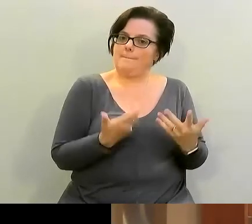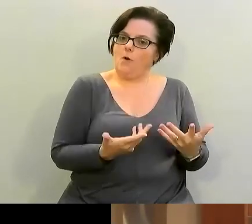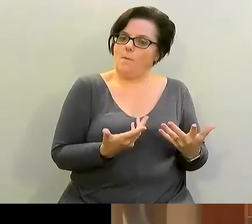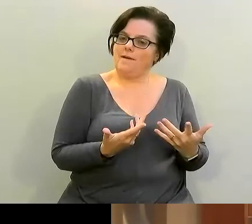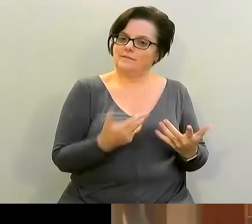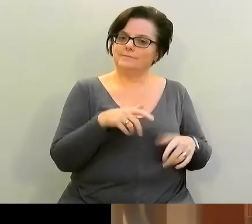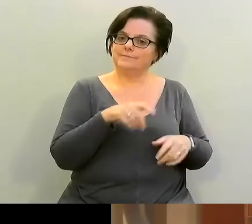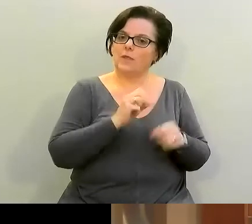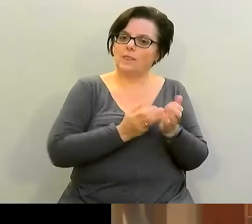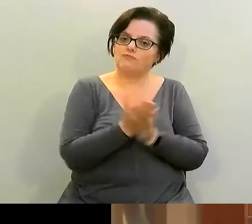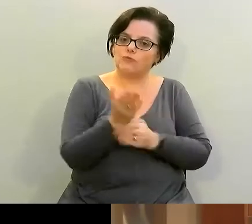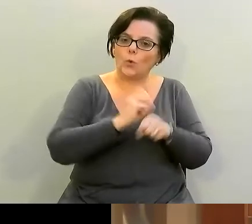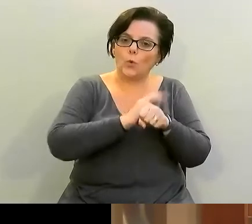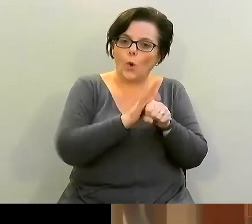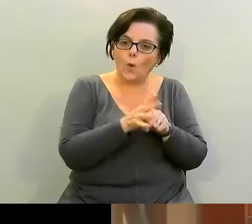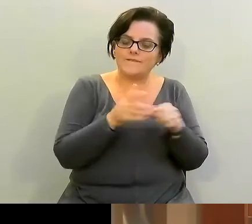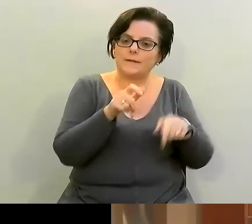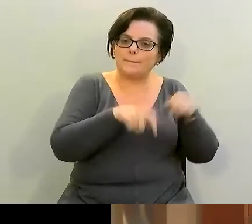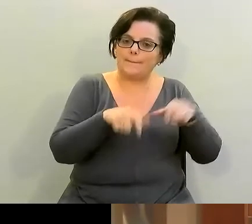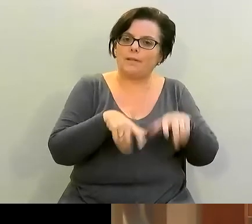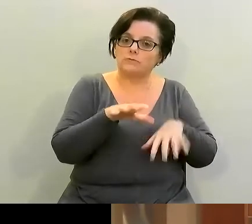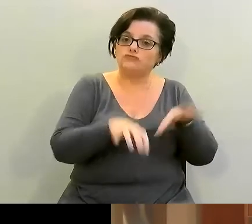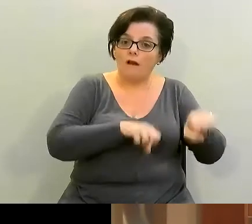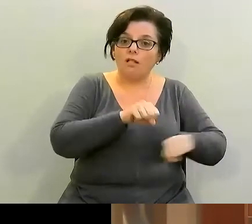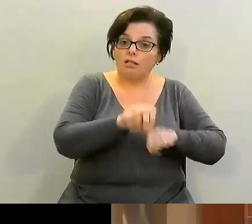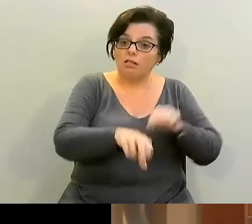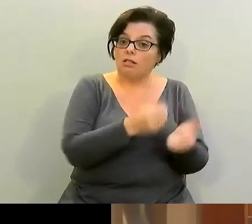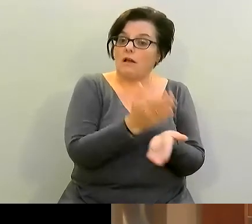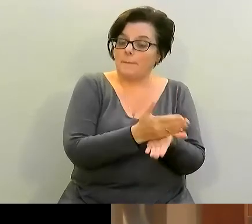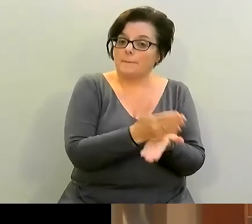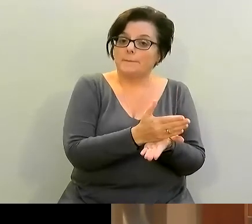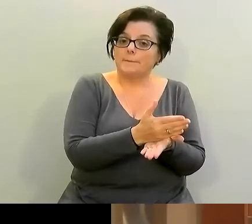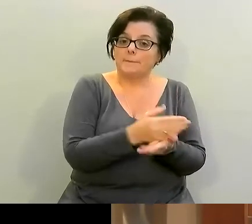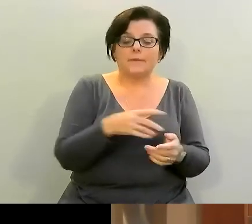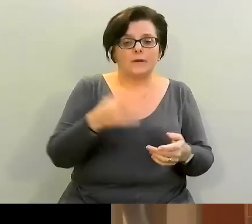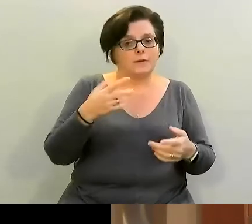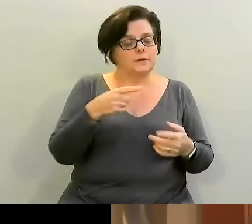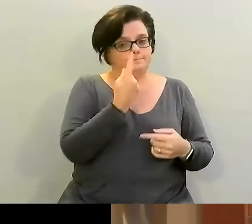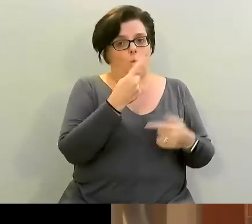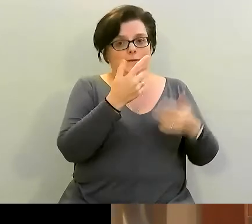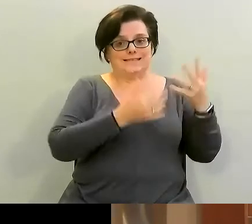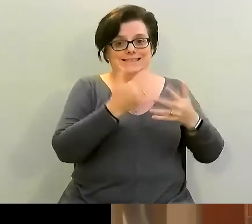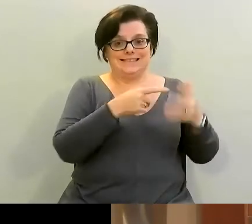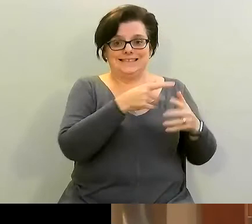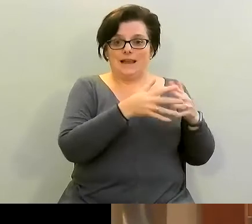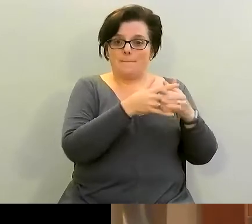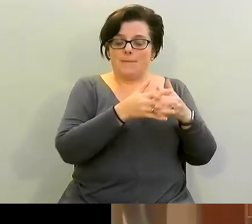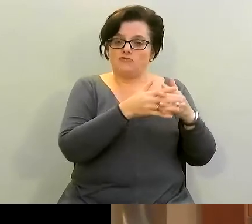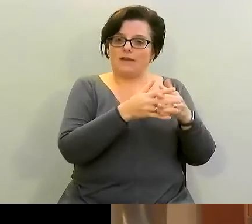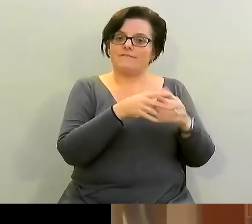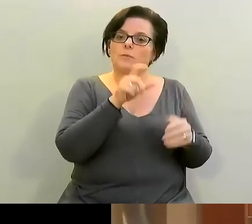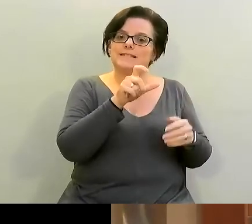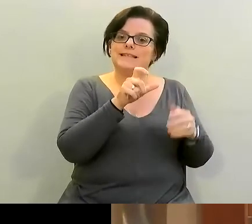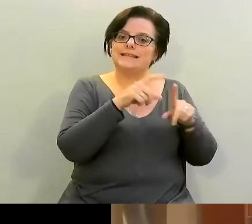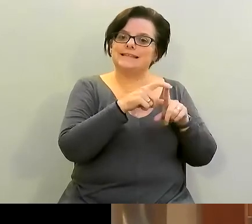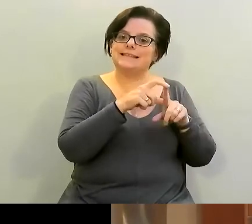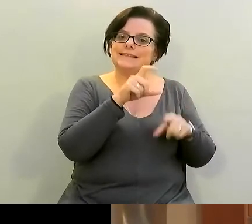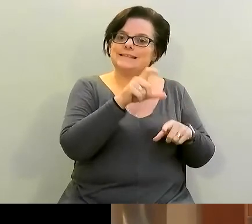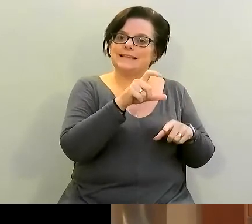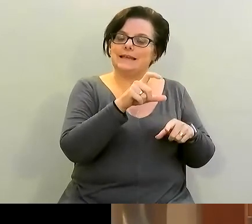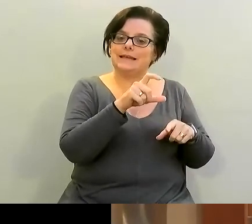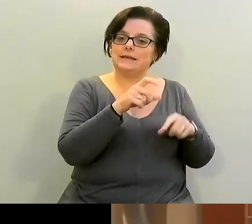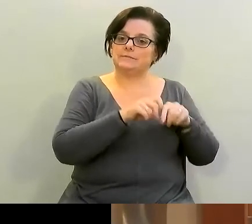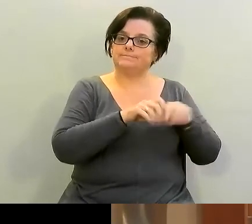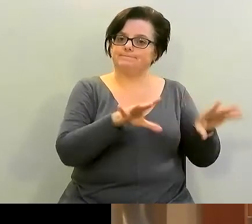it's something we need to be paying attention to a statistic in the united states from the cdc came out around